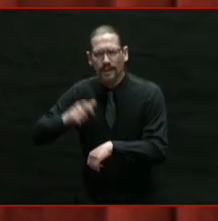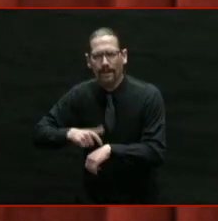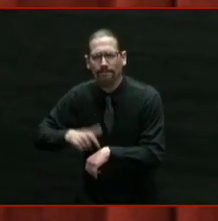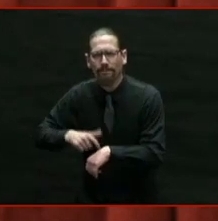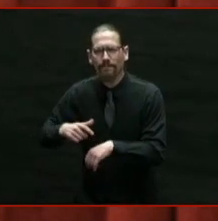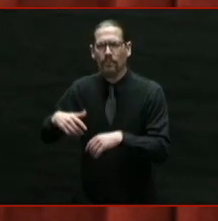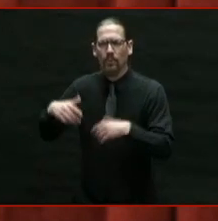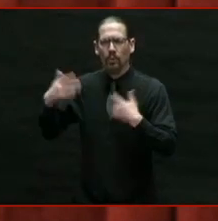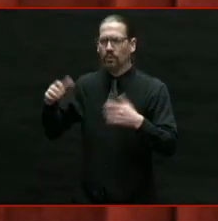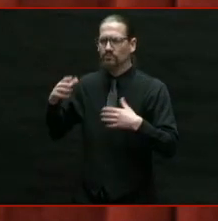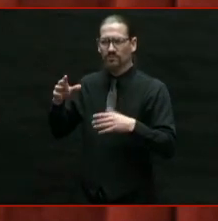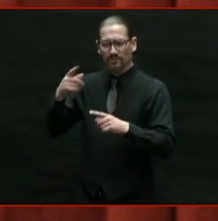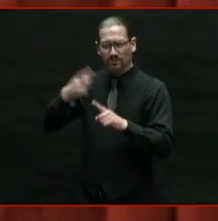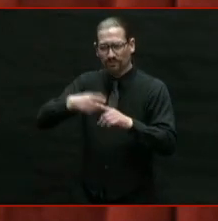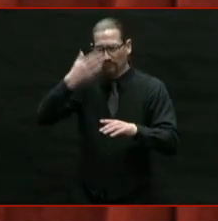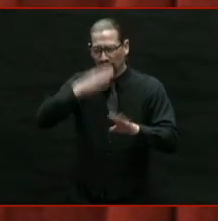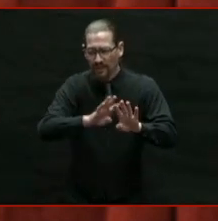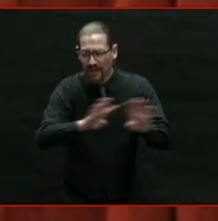lines.